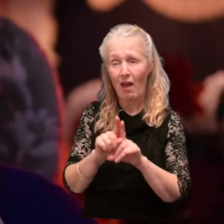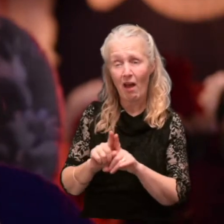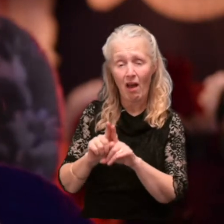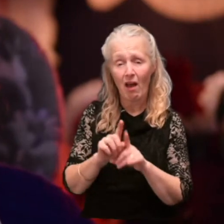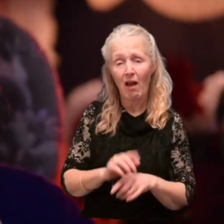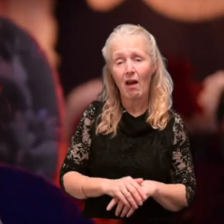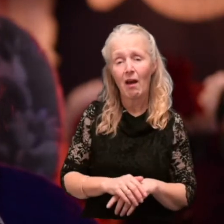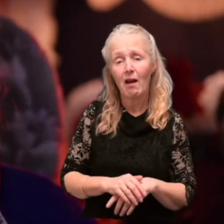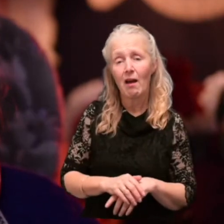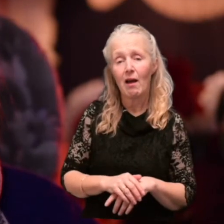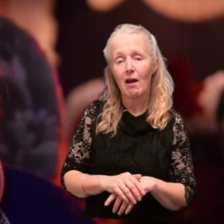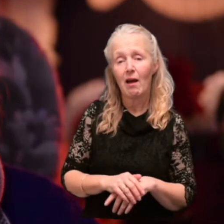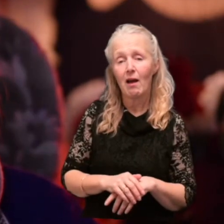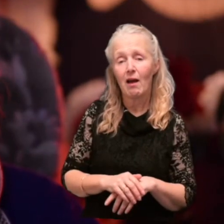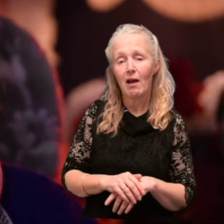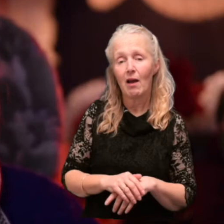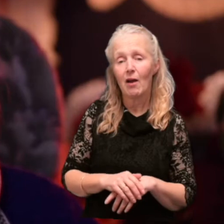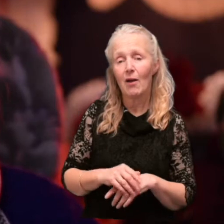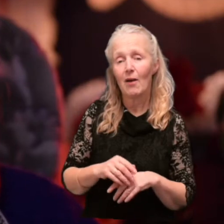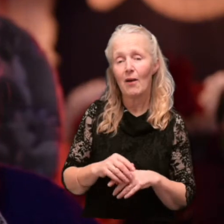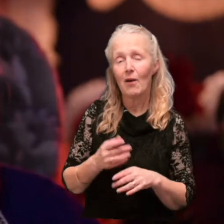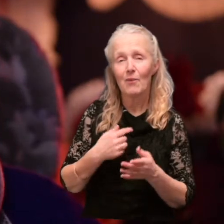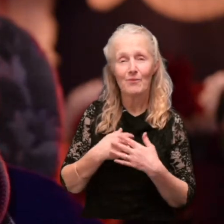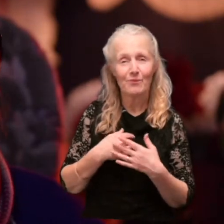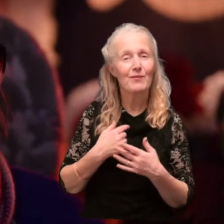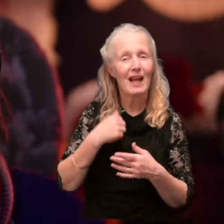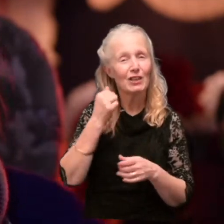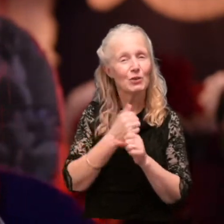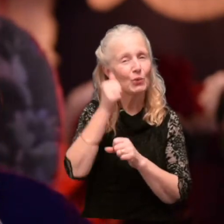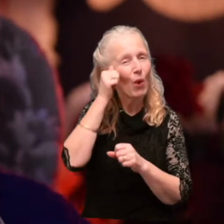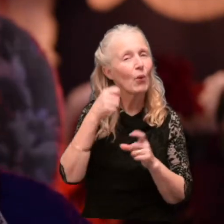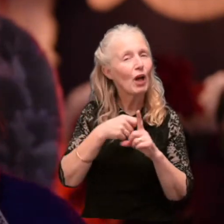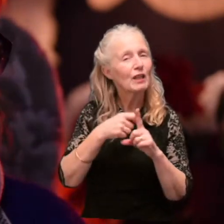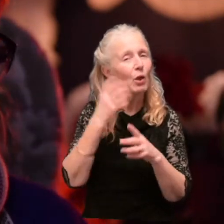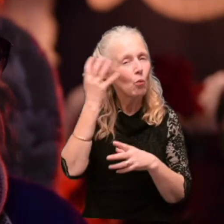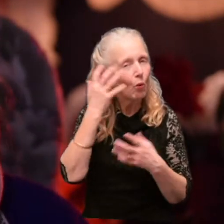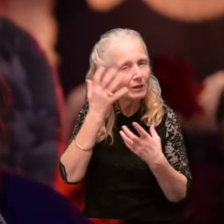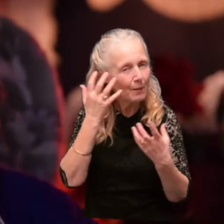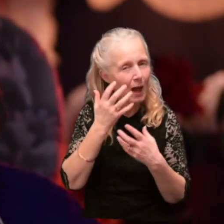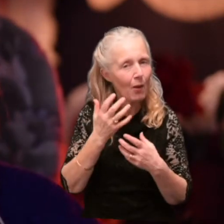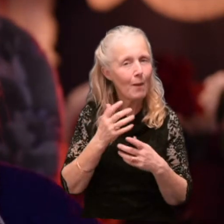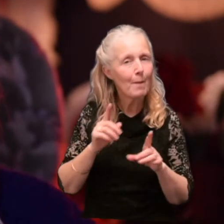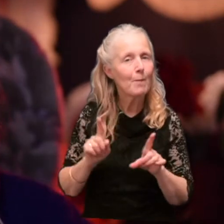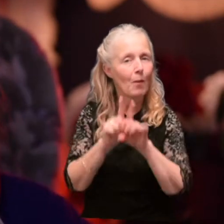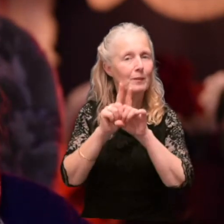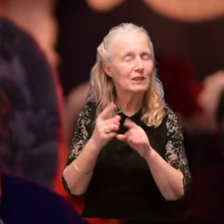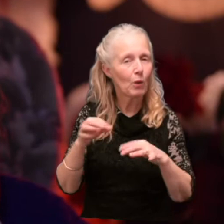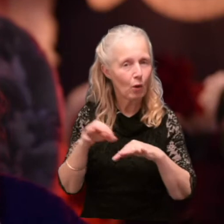But... Although I do know that Kirsty worries about bumping into her husband, or ex-boyfriend, or whatever it is.